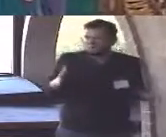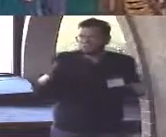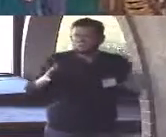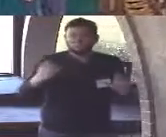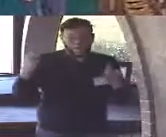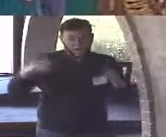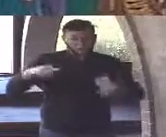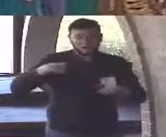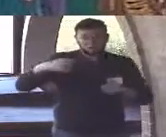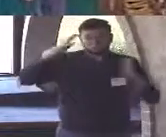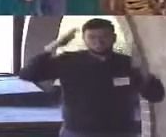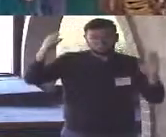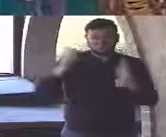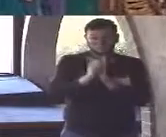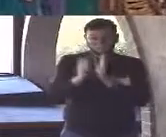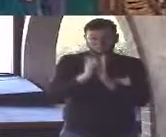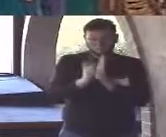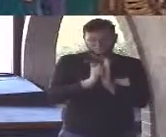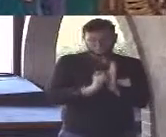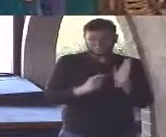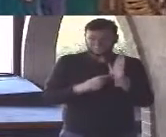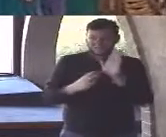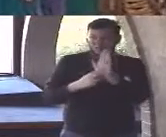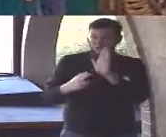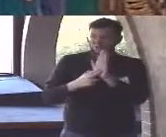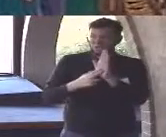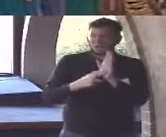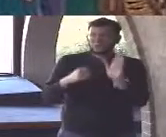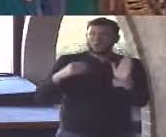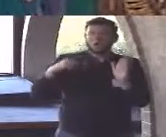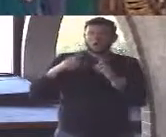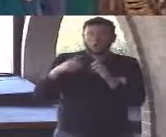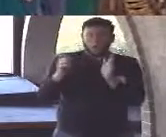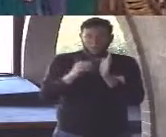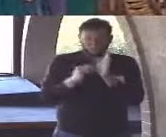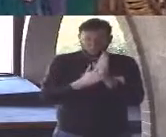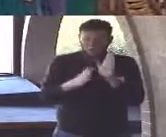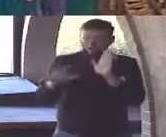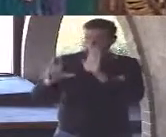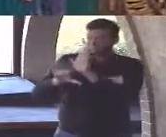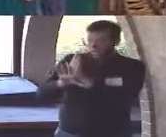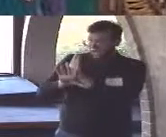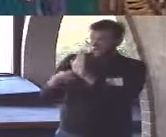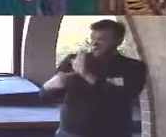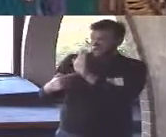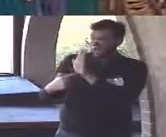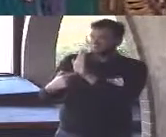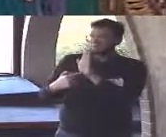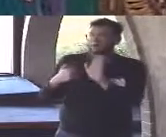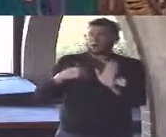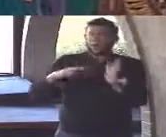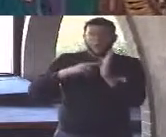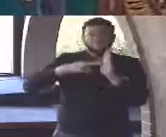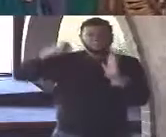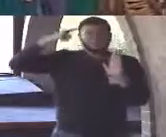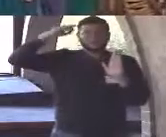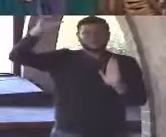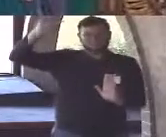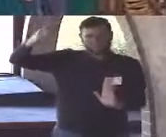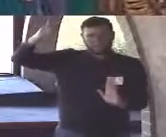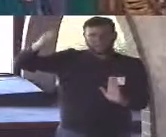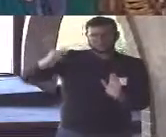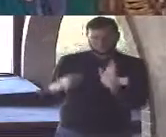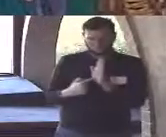that contract I actually meant in my head ten dollars so that numeral five on the contract it actually means ten